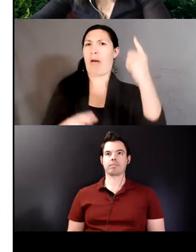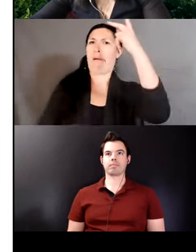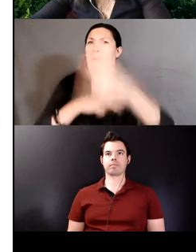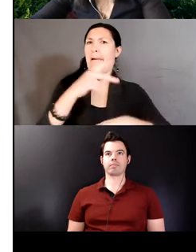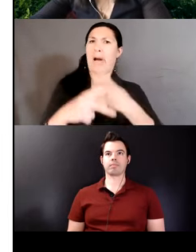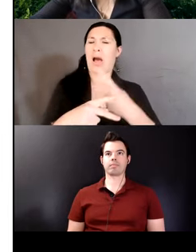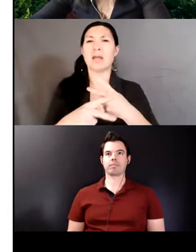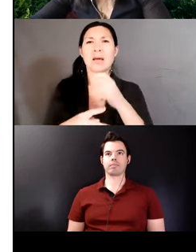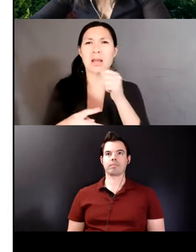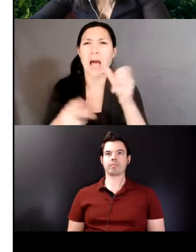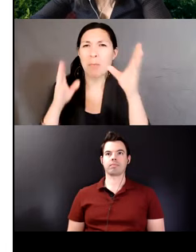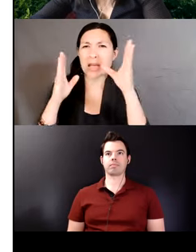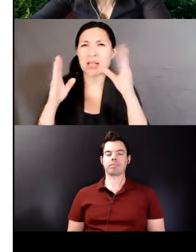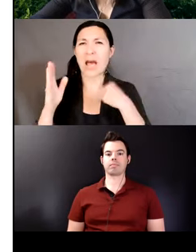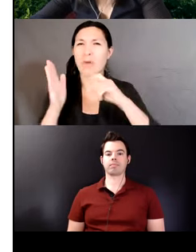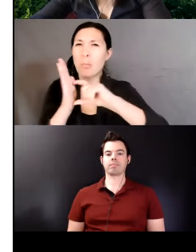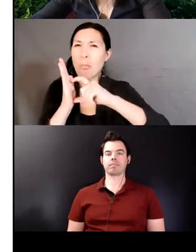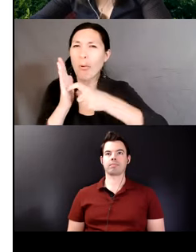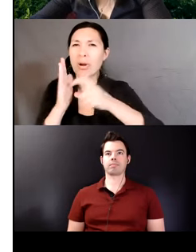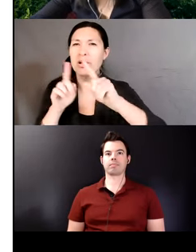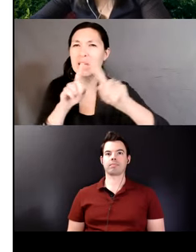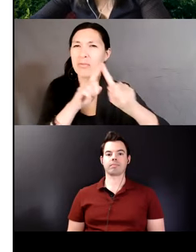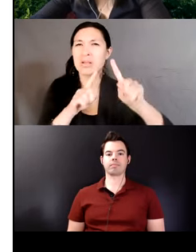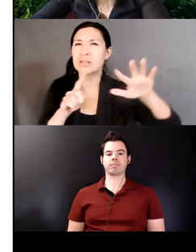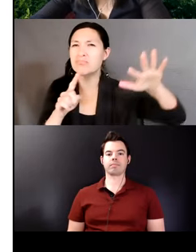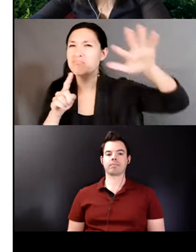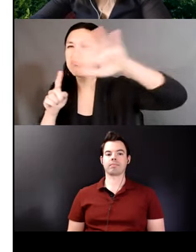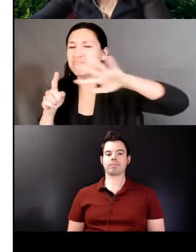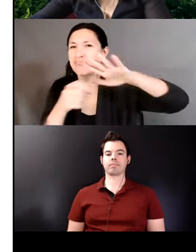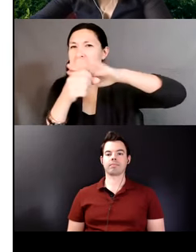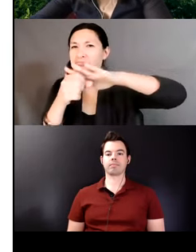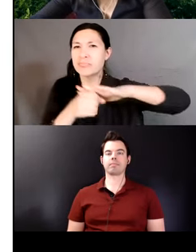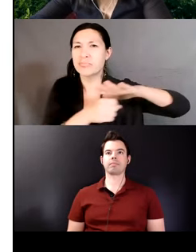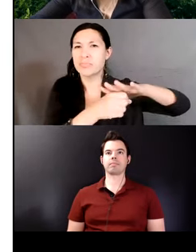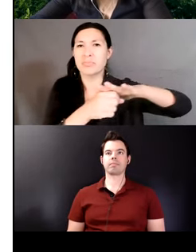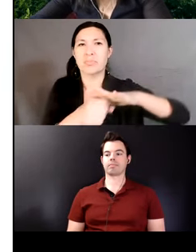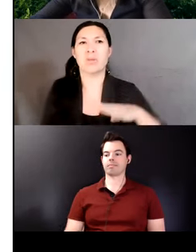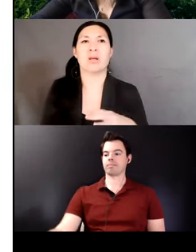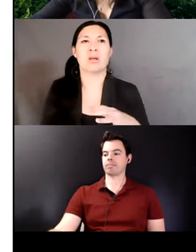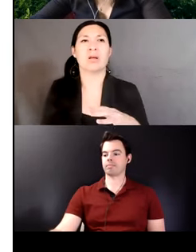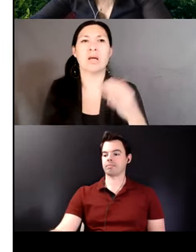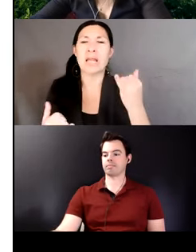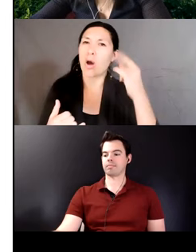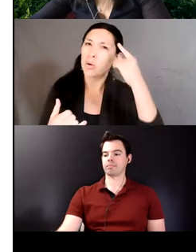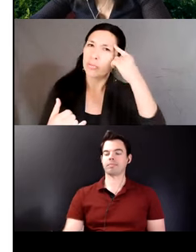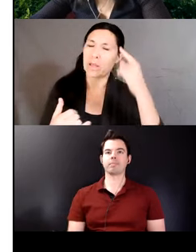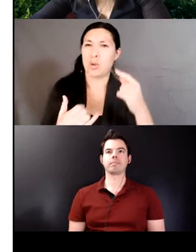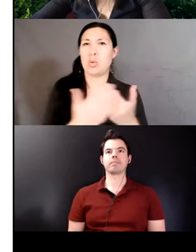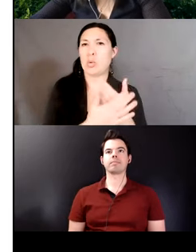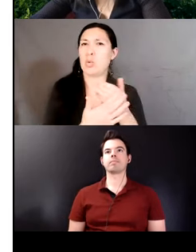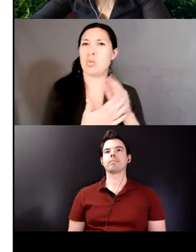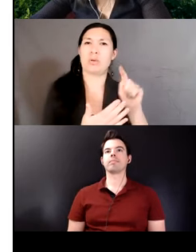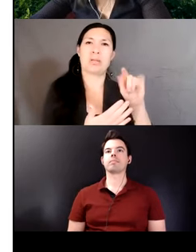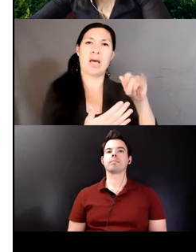to morphological differences. A way of rethinking South Bolivian Quechua typology between urban